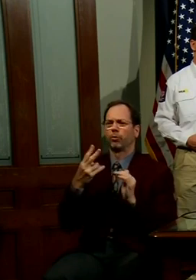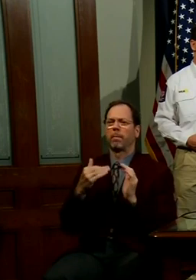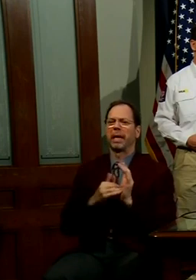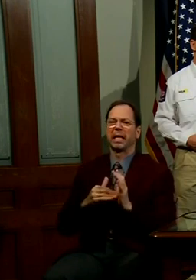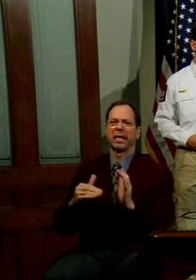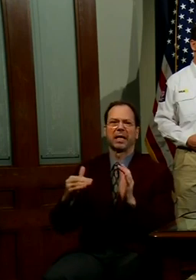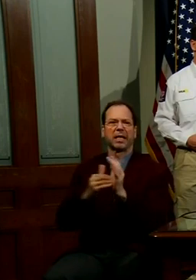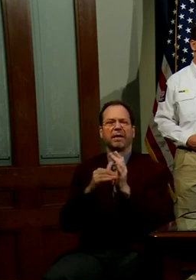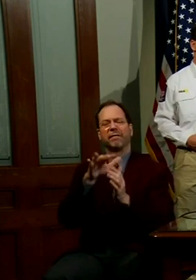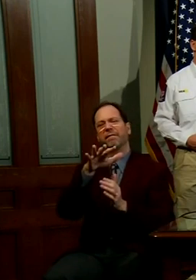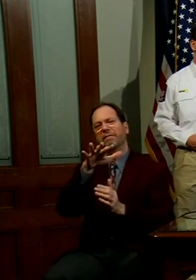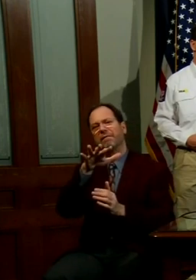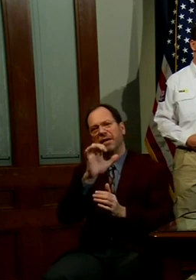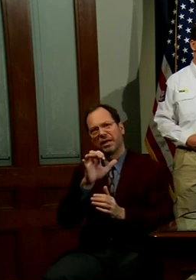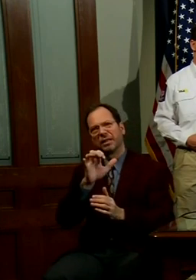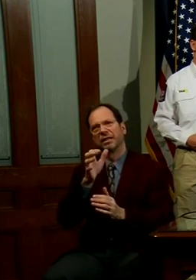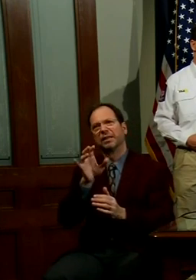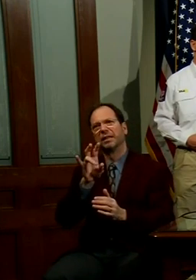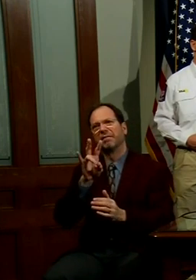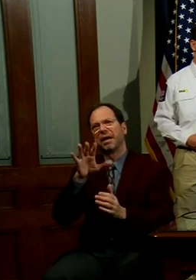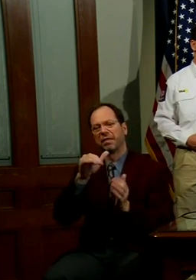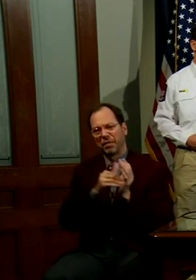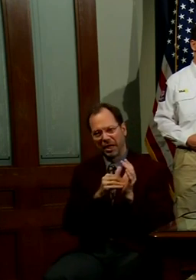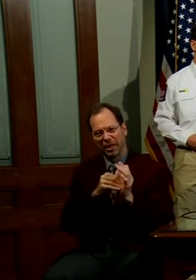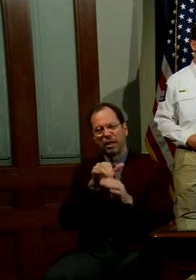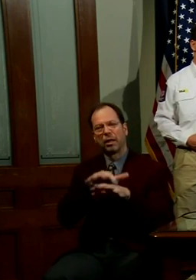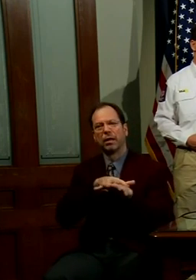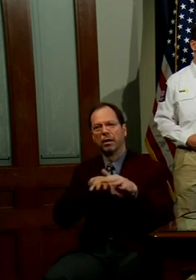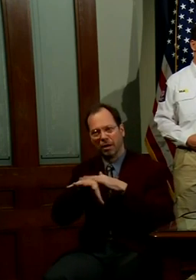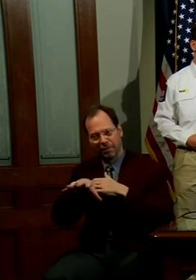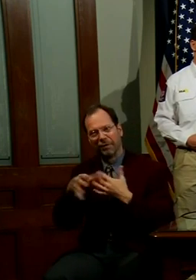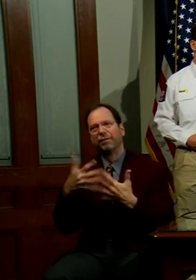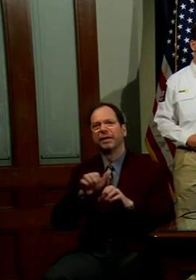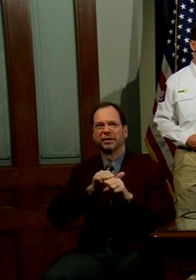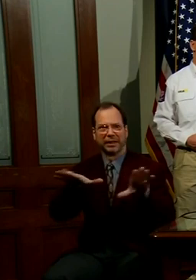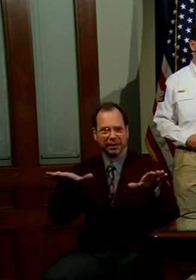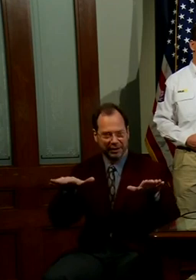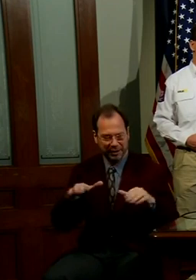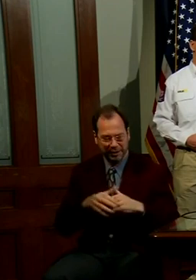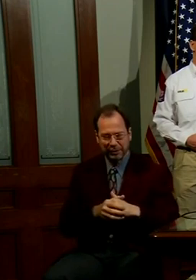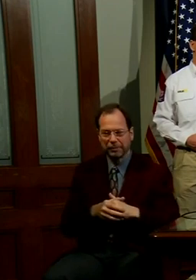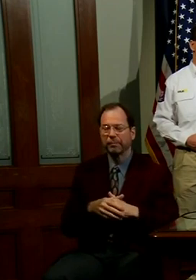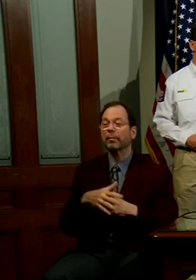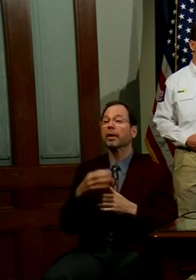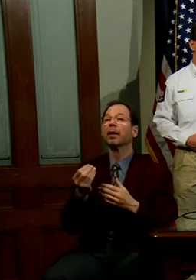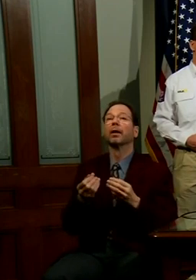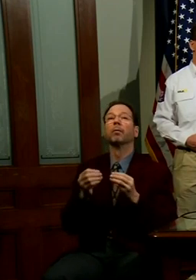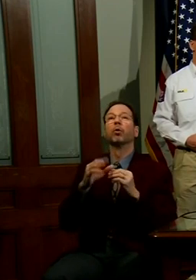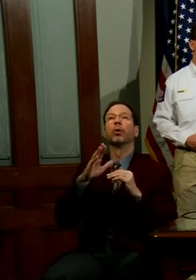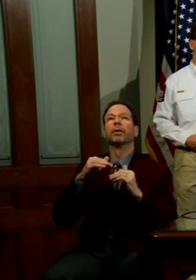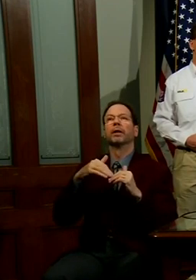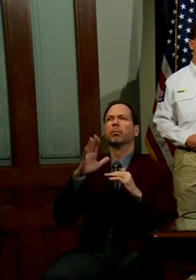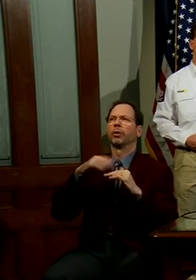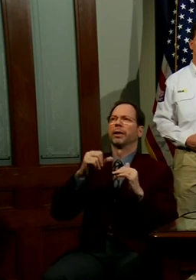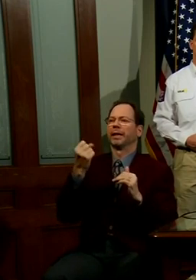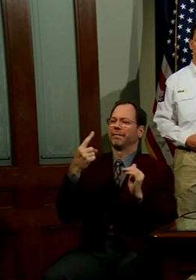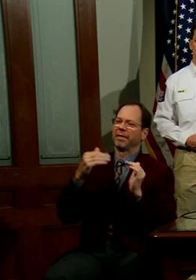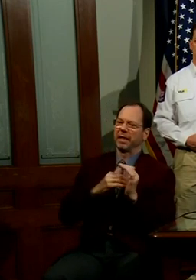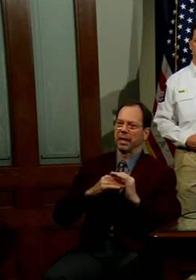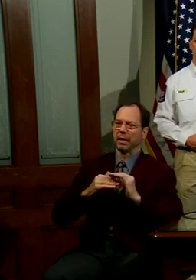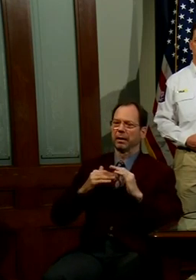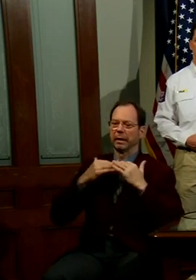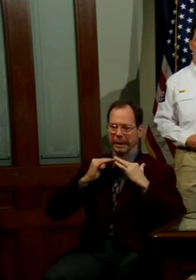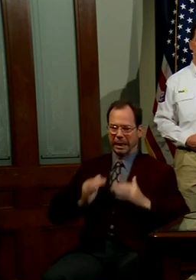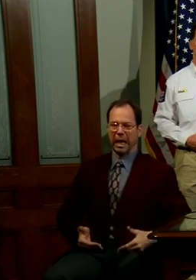,575,000 gloves have been shipped. And more than 11,000 gallons have been shipped.